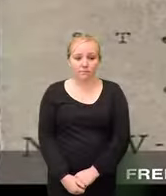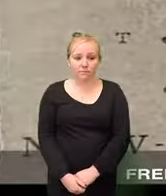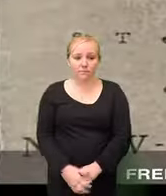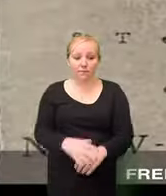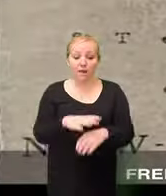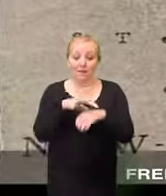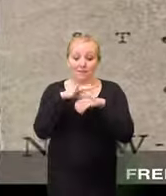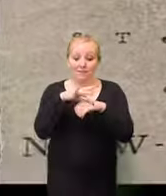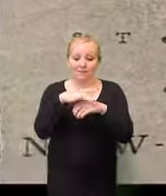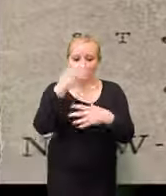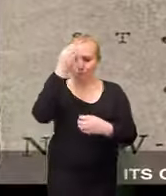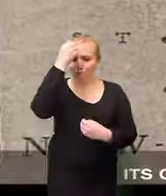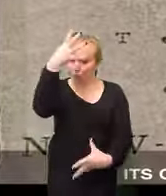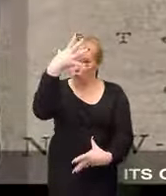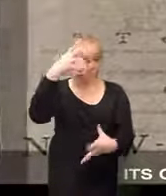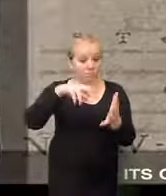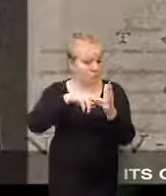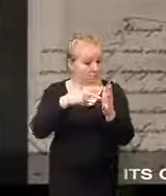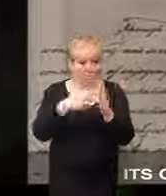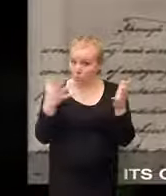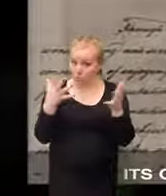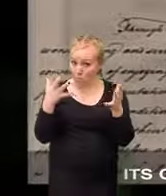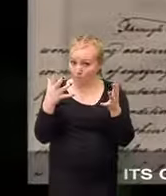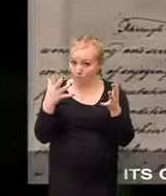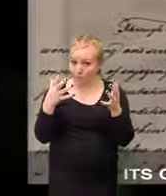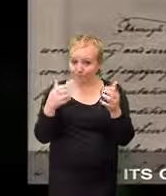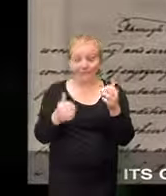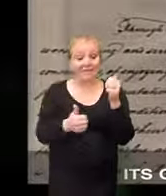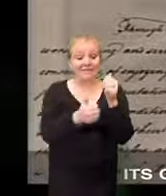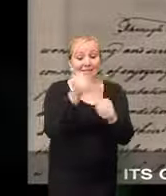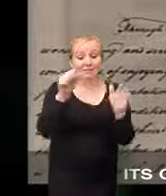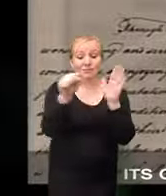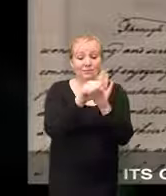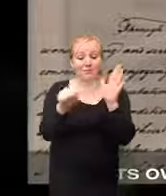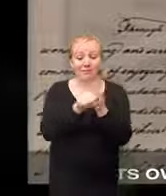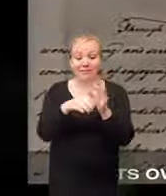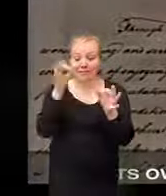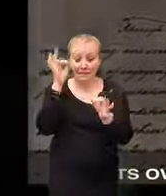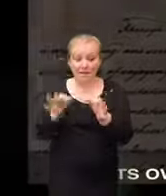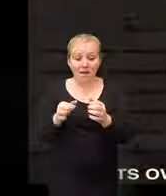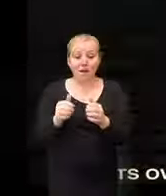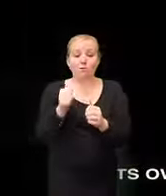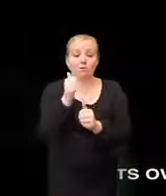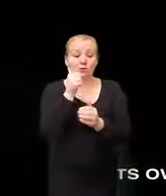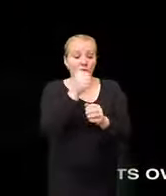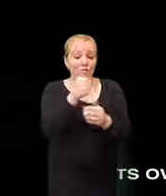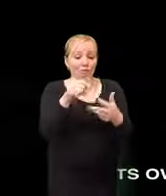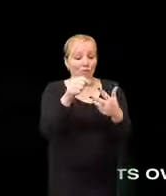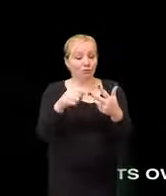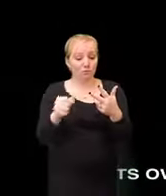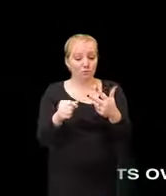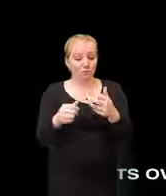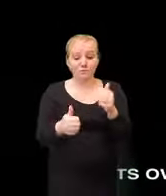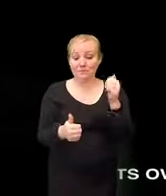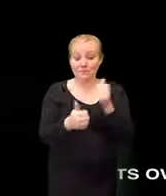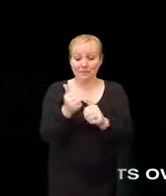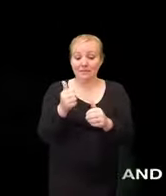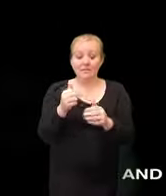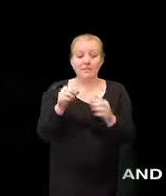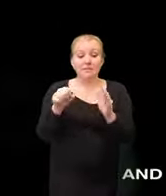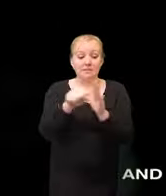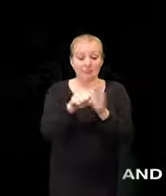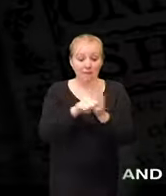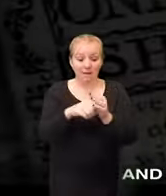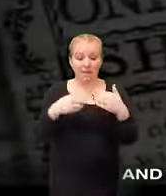freed from British control each state pursues its own independent course each state adopts its own system of